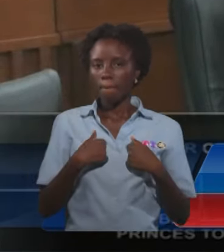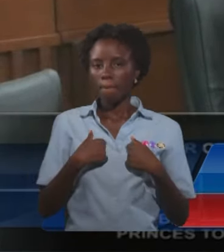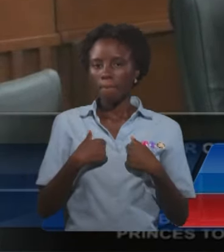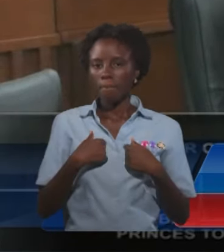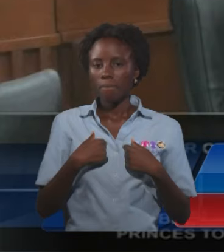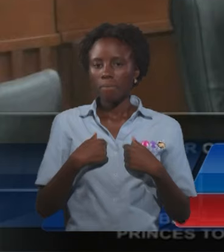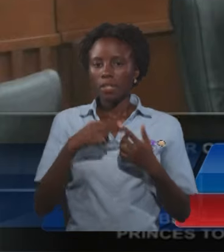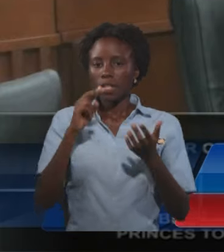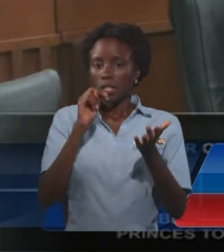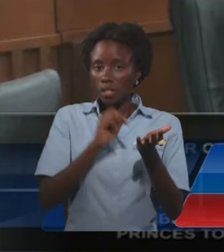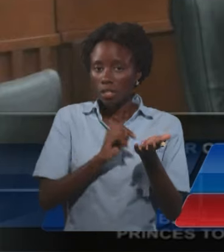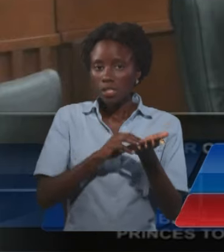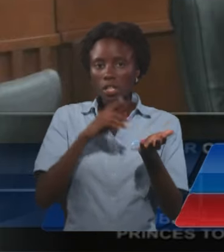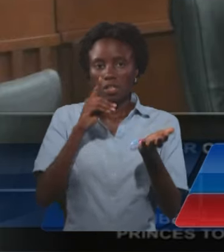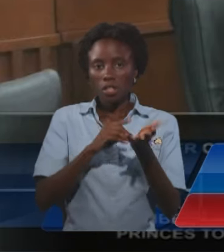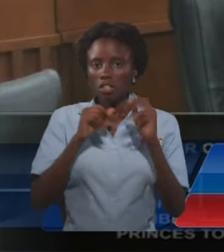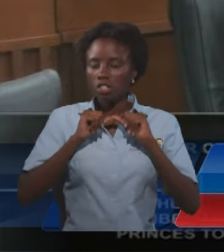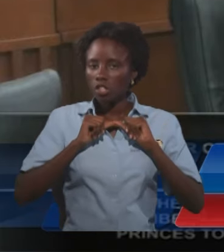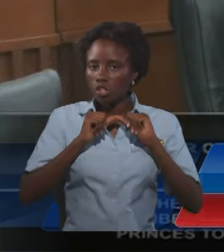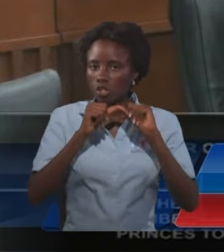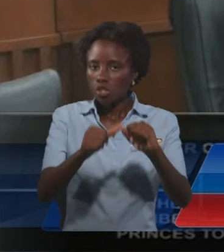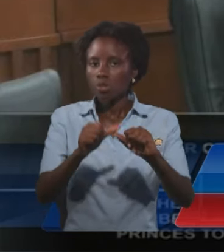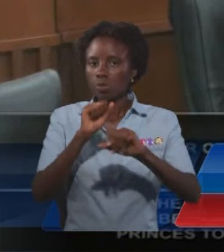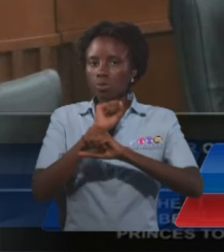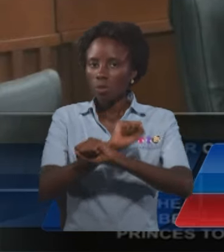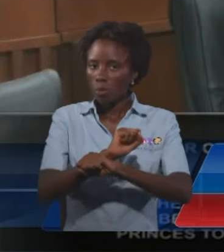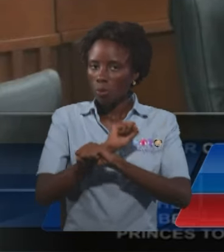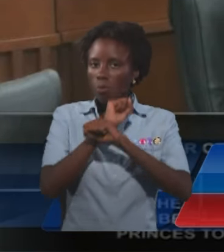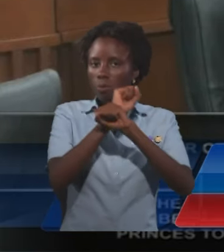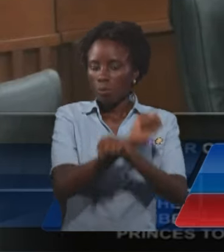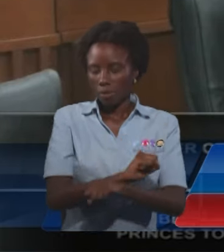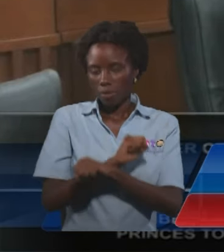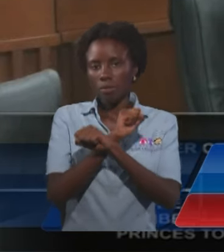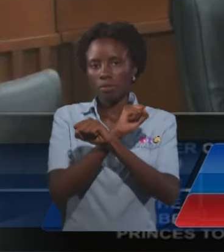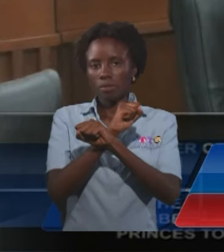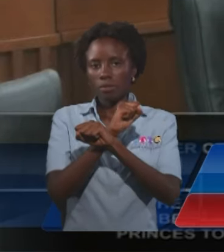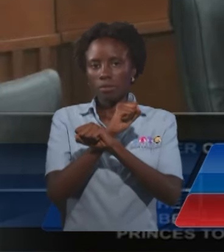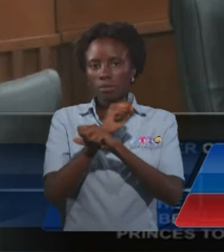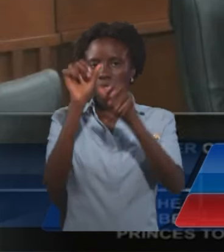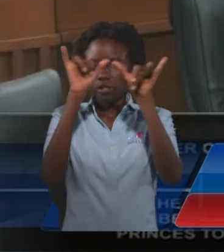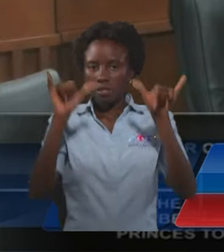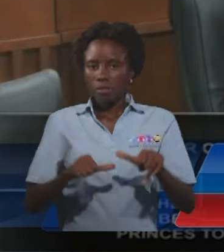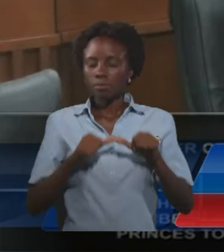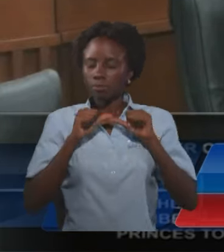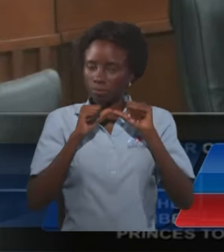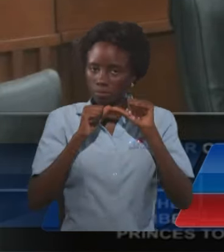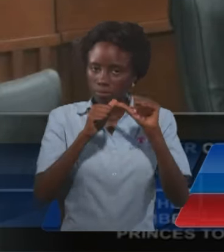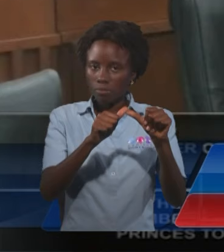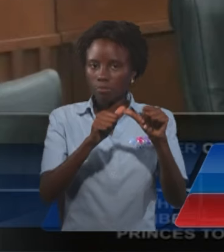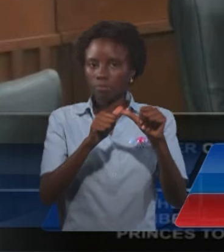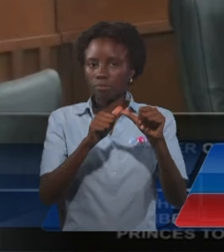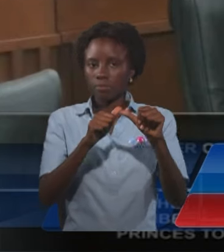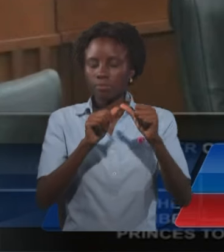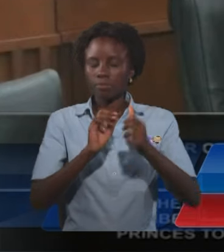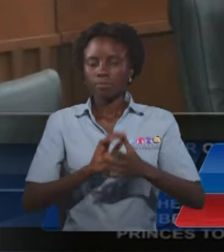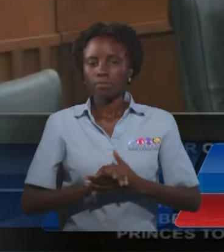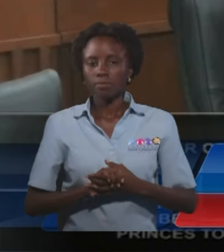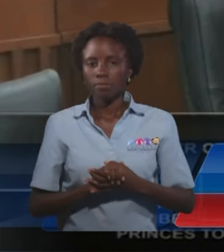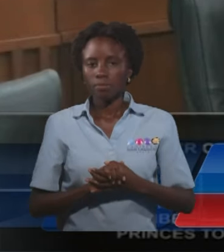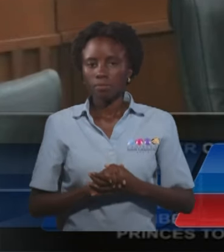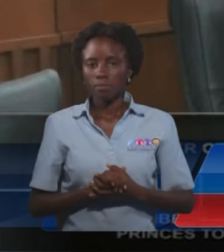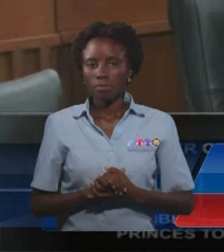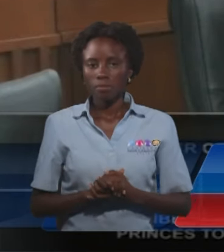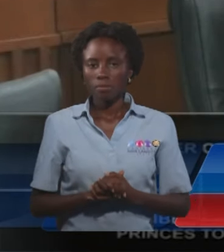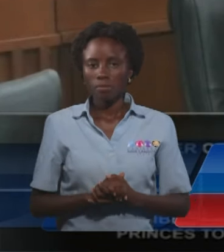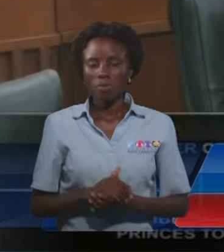continues to function. We had one